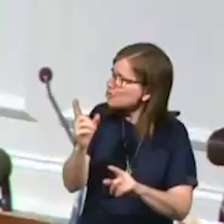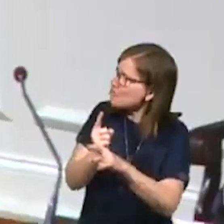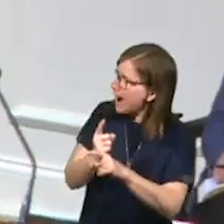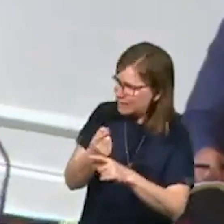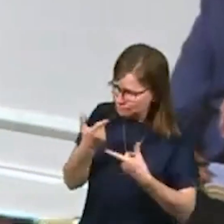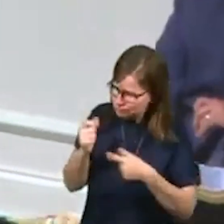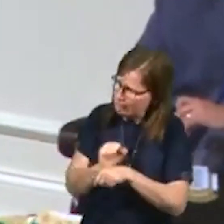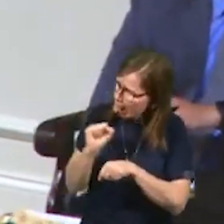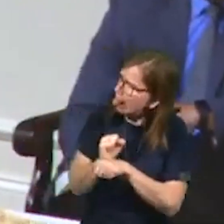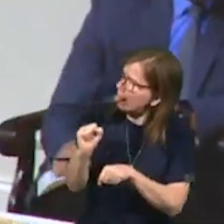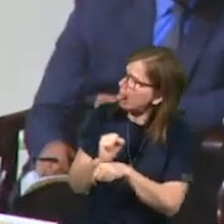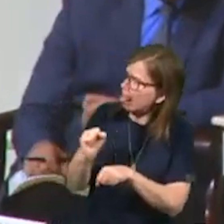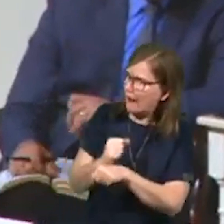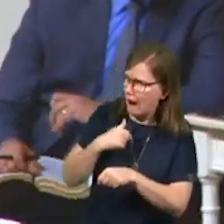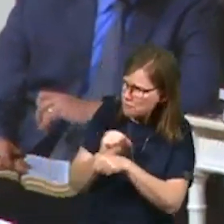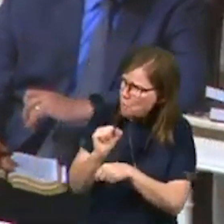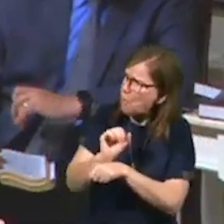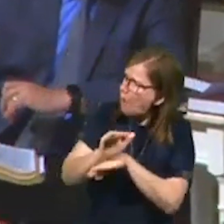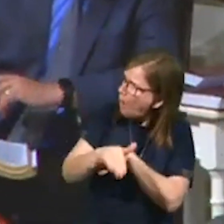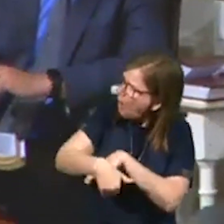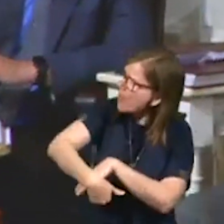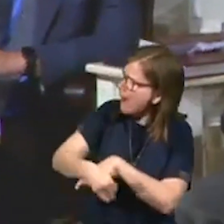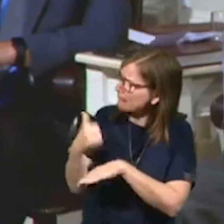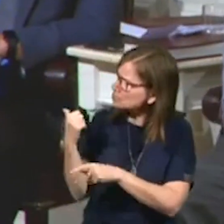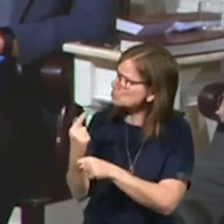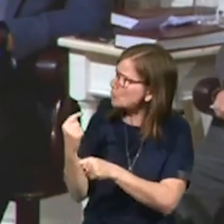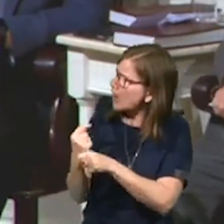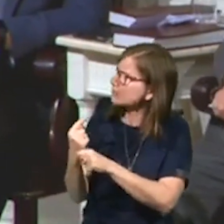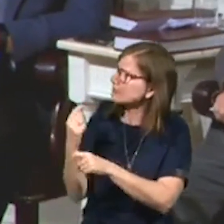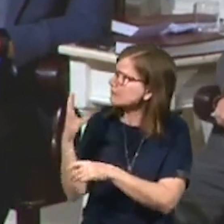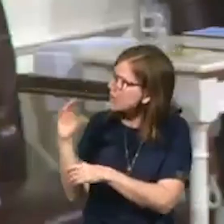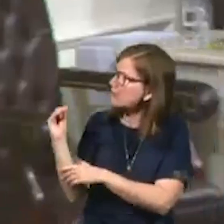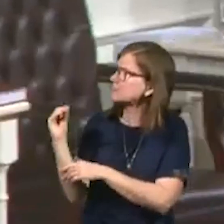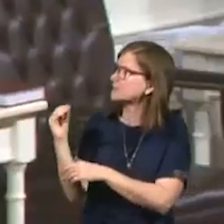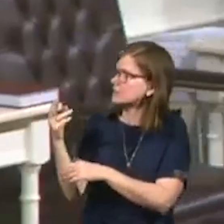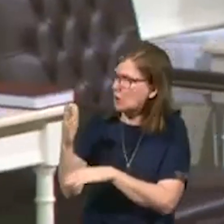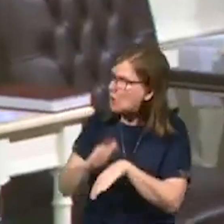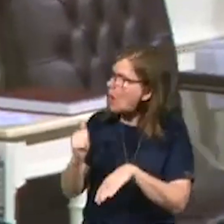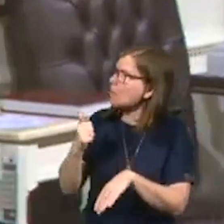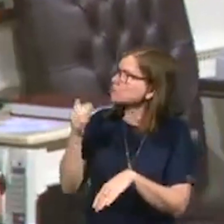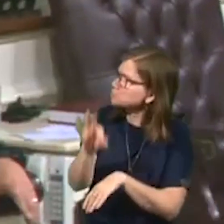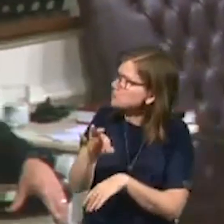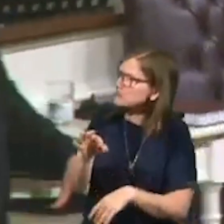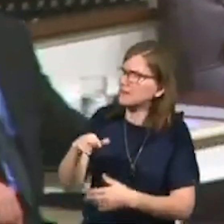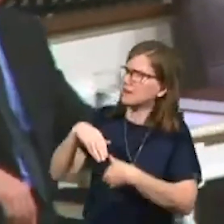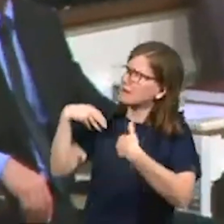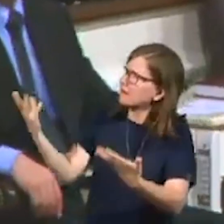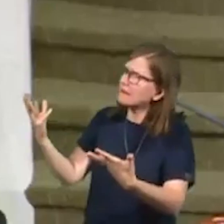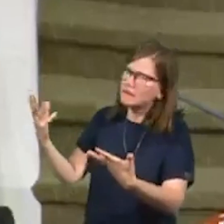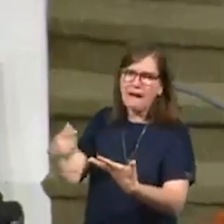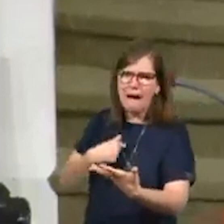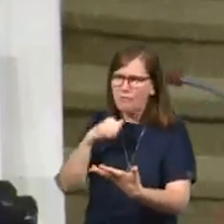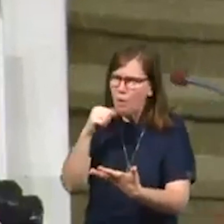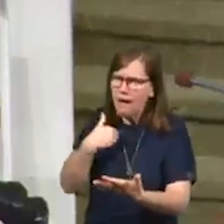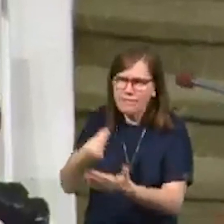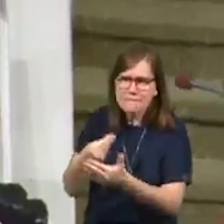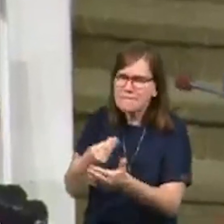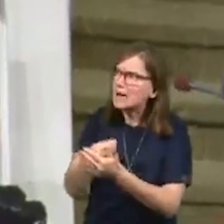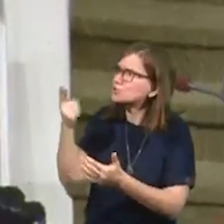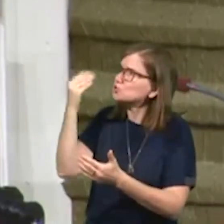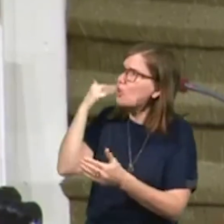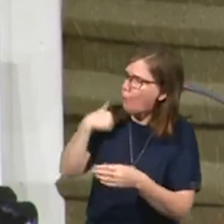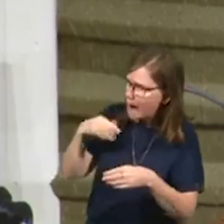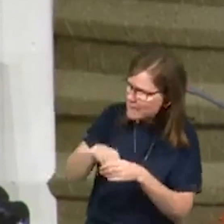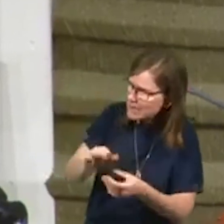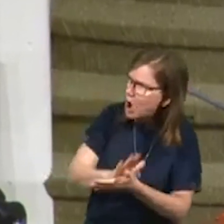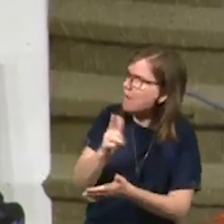Working my fingers to the bone. I'm working all night long at this trucking company called to preach. And I'm like, God, I don't have the money. You know, I'm in